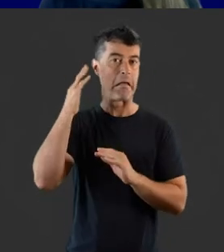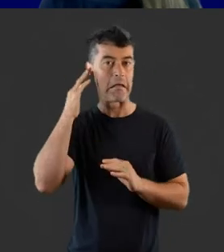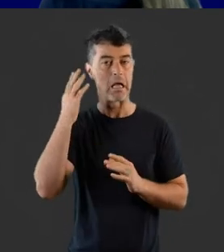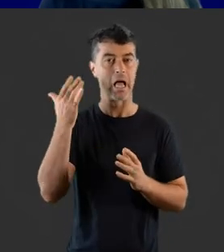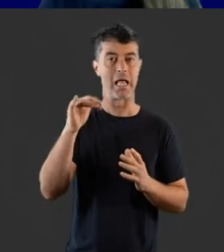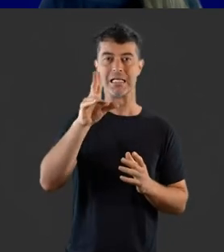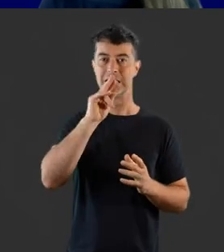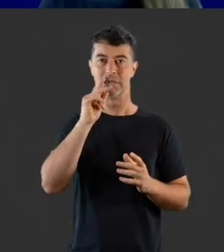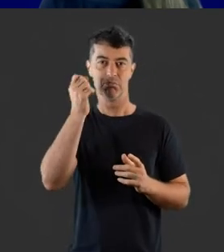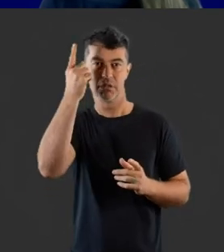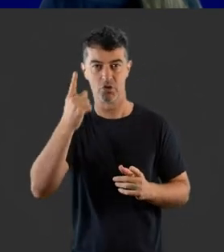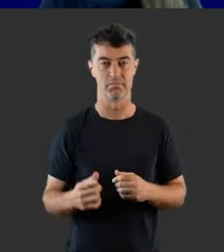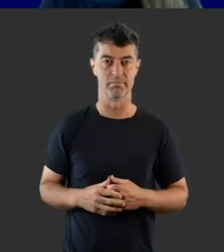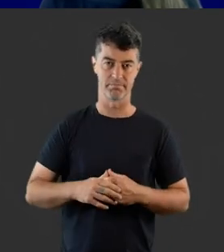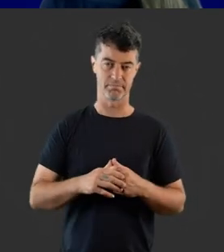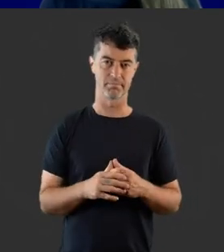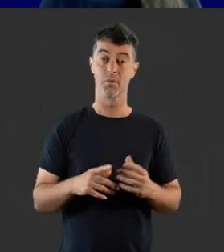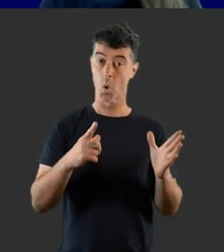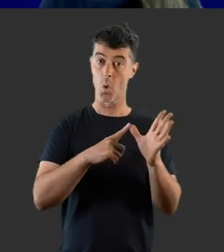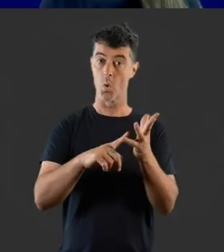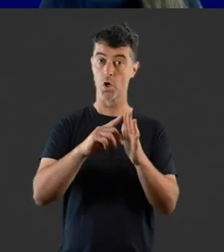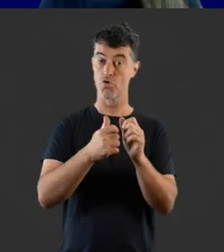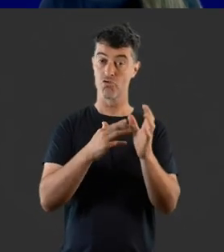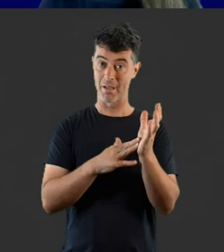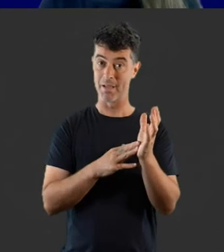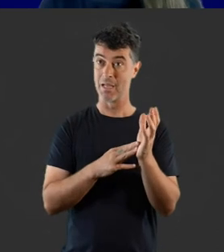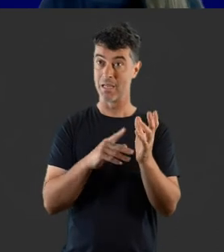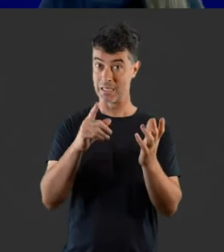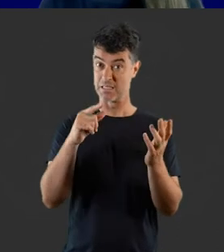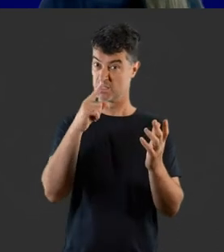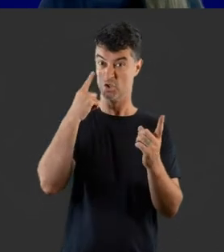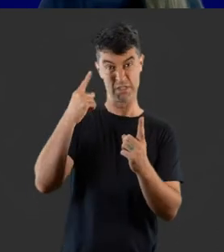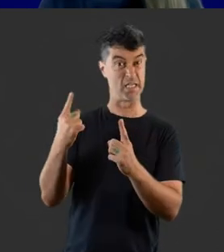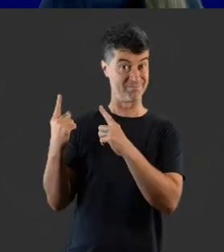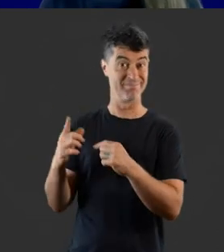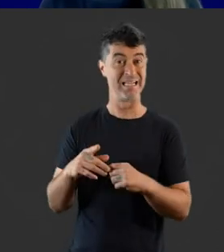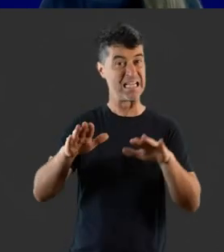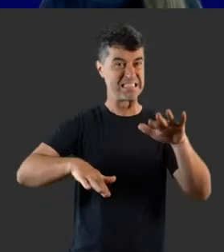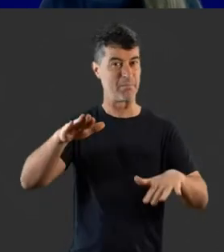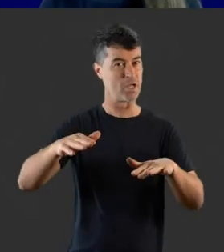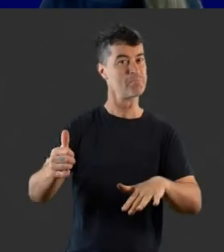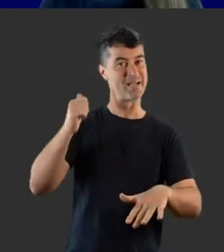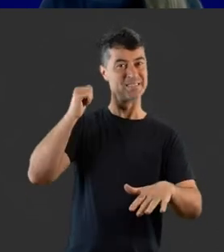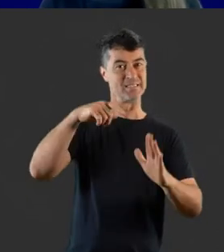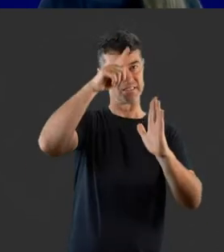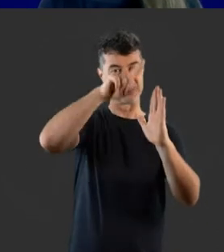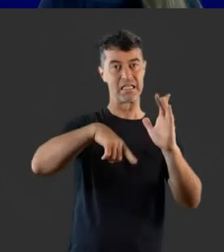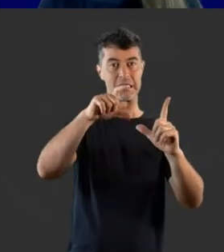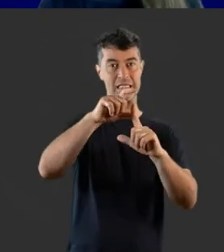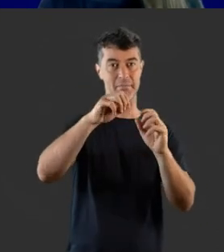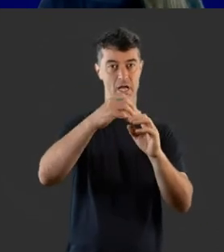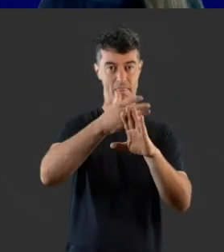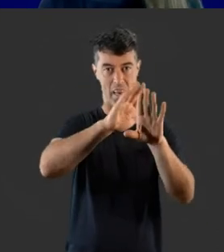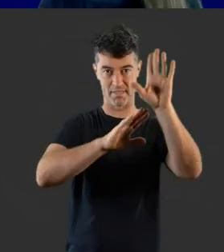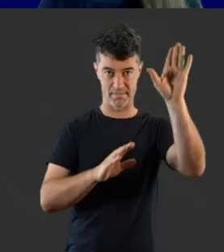and speech perception measures. The audiogram picture here is similar to the previous graph with